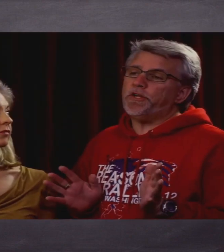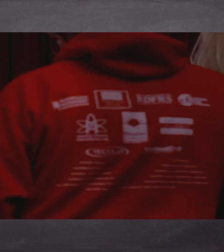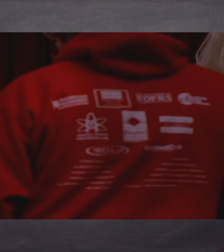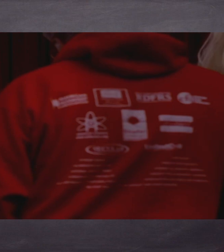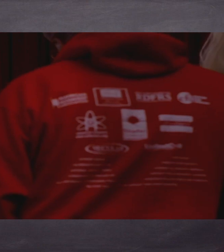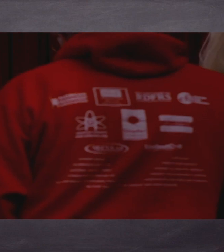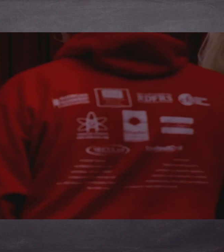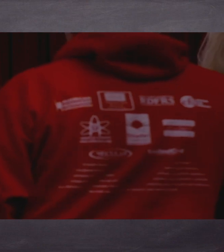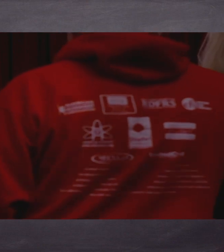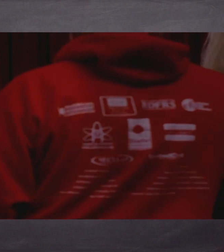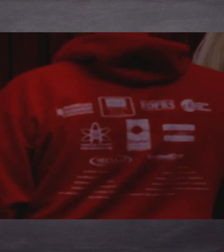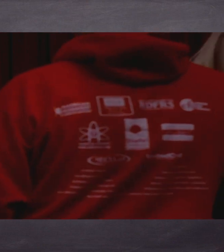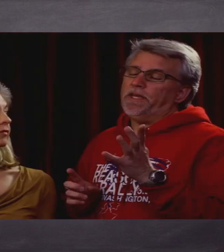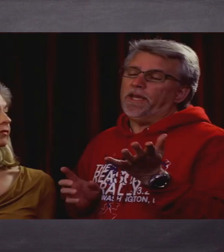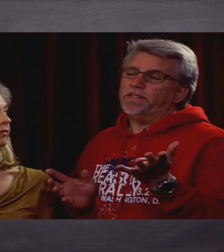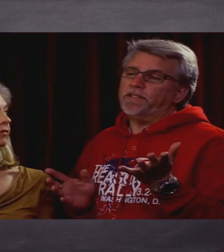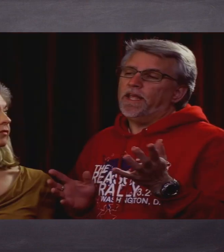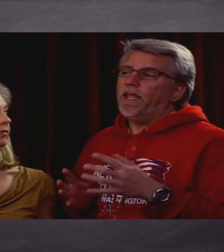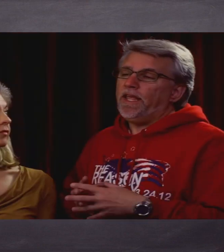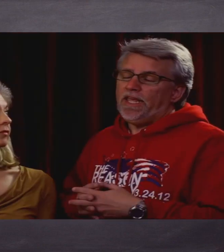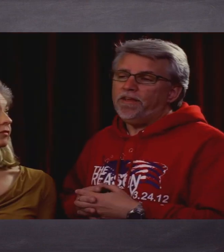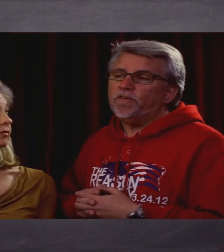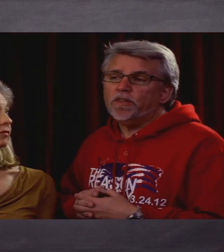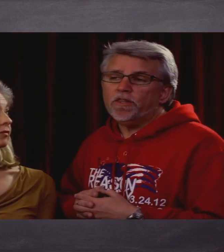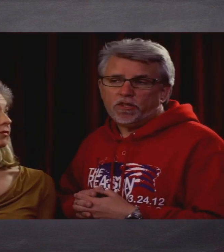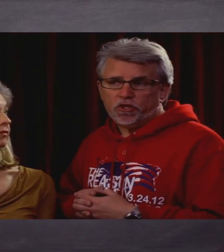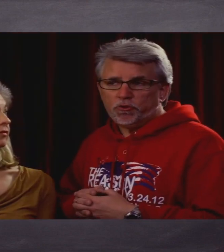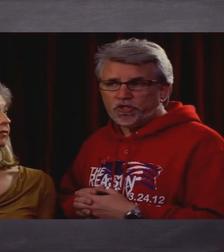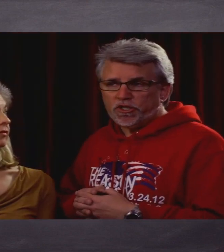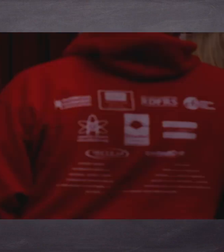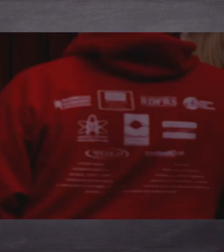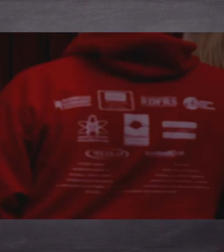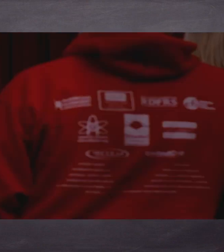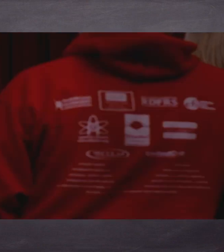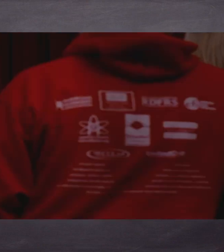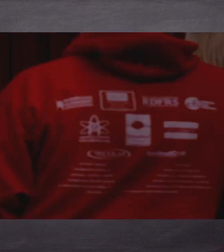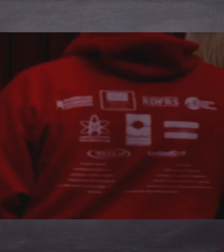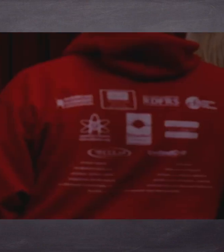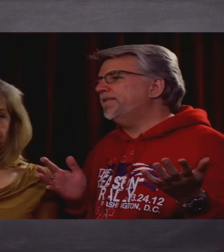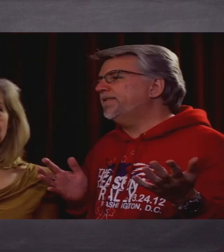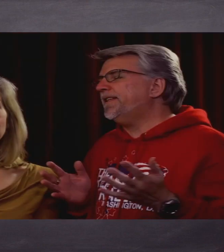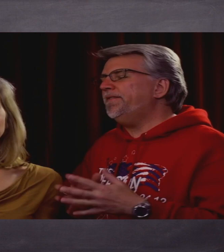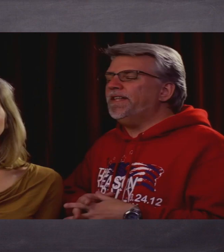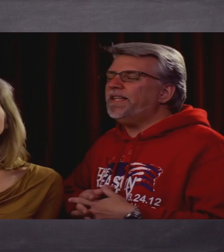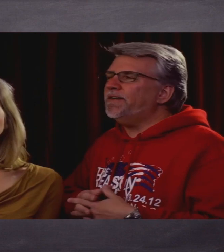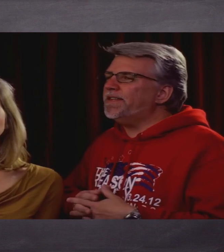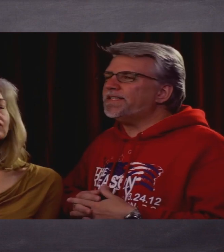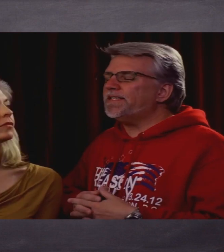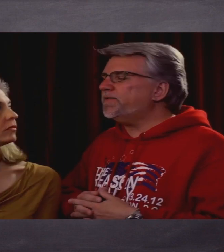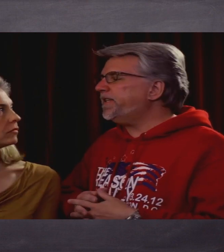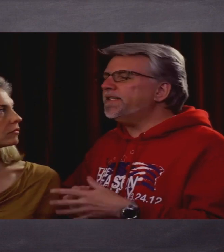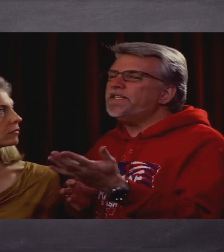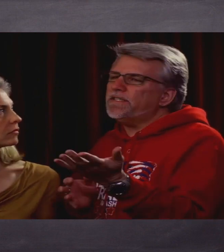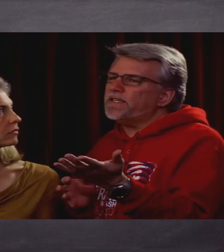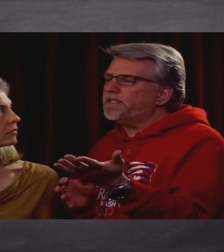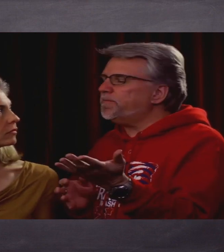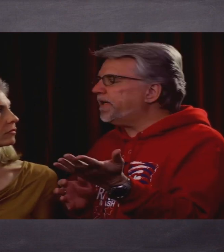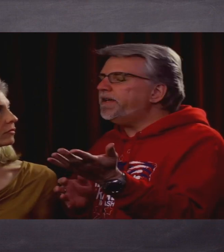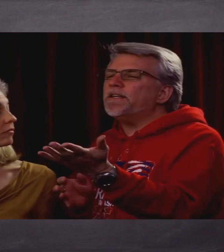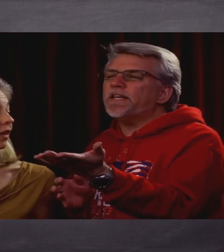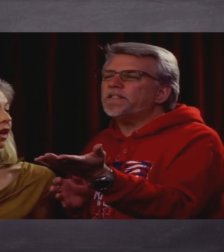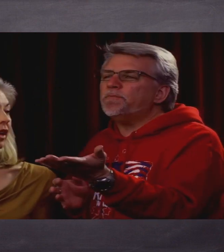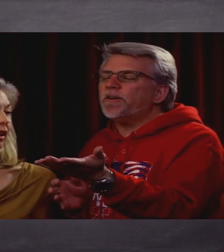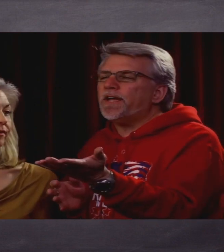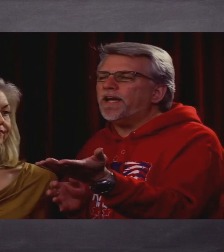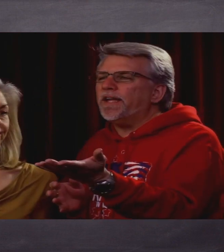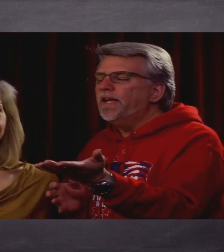big push now? Oh, wait. Let me guess. Evil-lution? Yeah, we do advocate. Oh, David. You know, this is so sad. Didn't he look like a smart